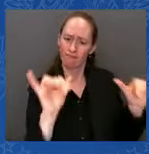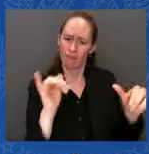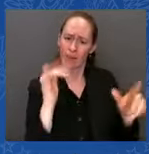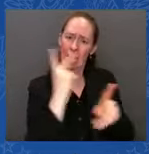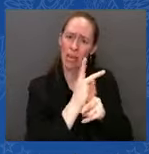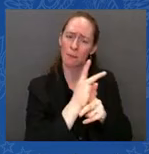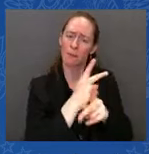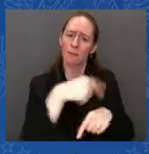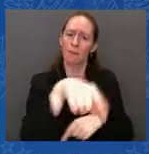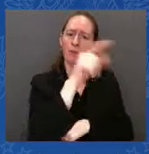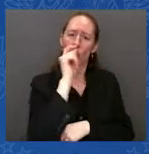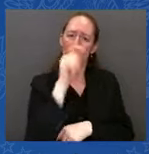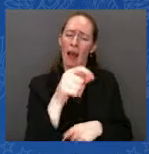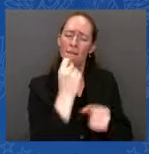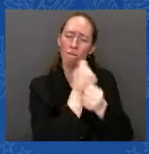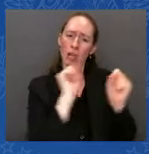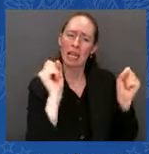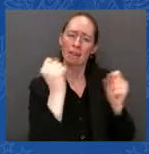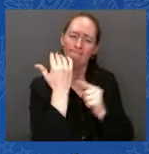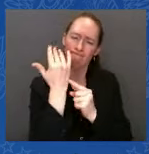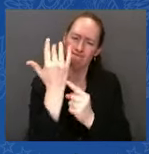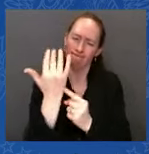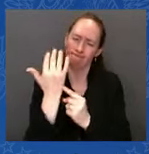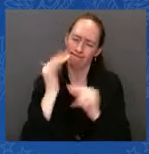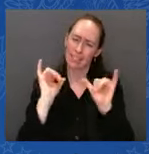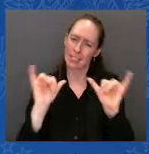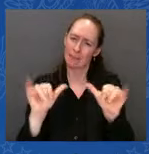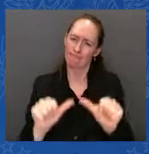Did Germany force you to change your mind on sending tanks?